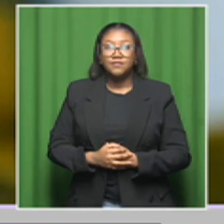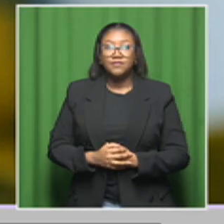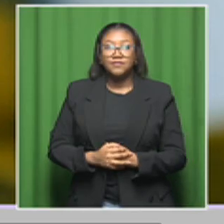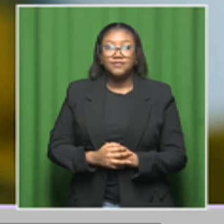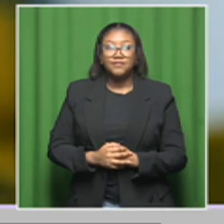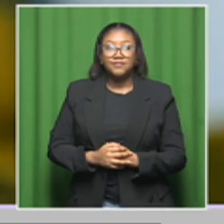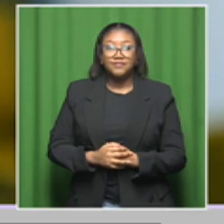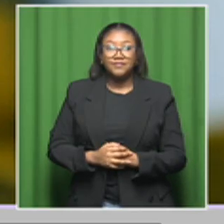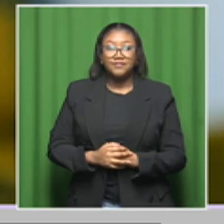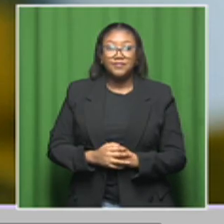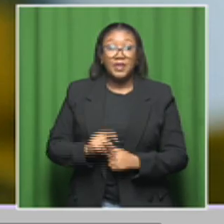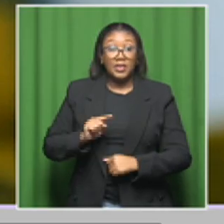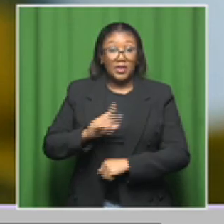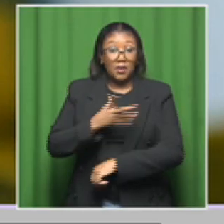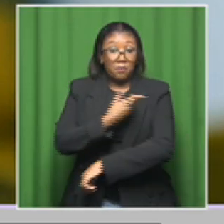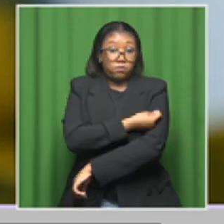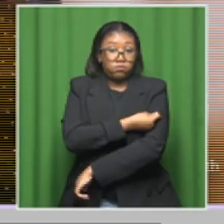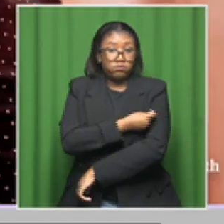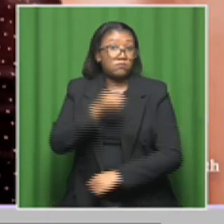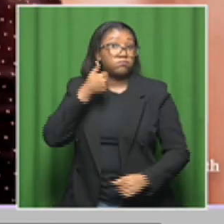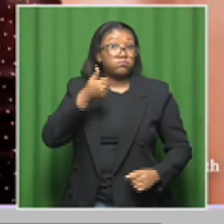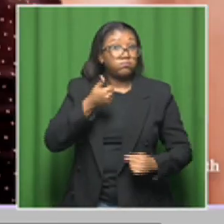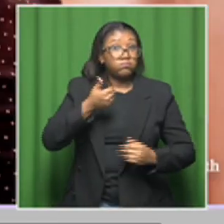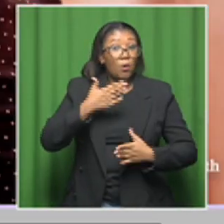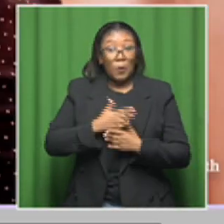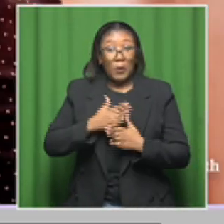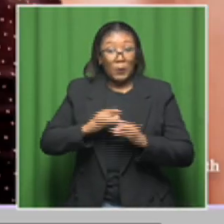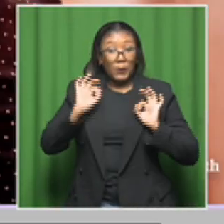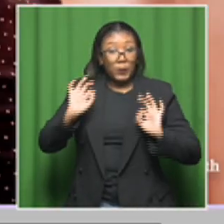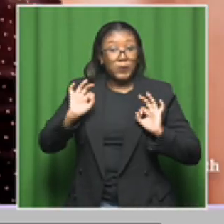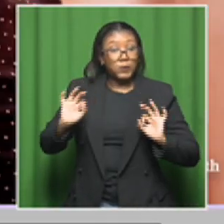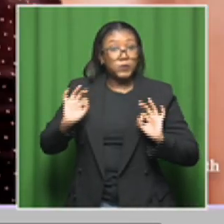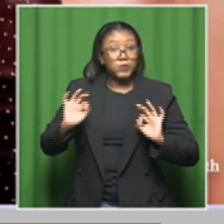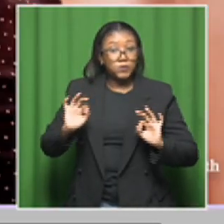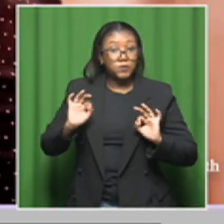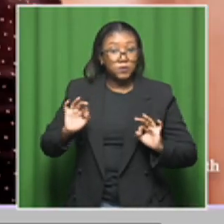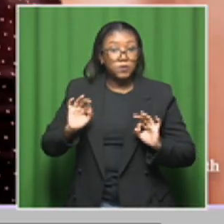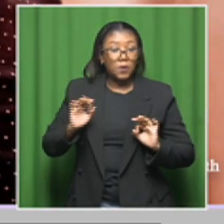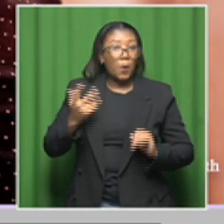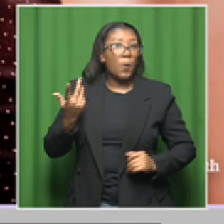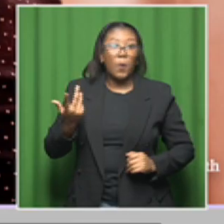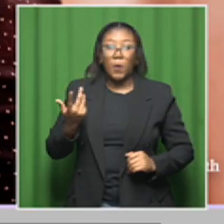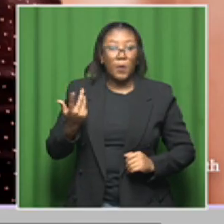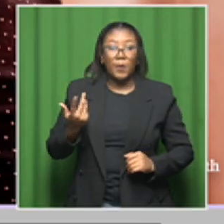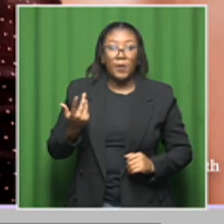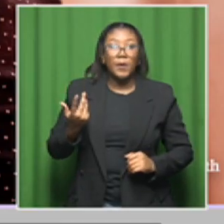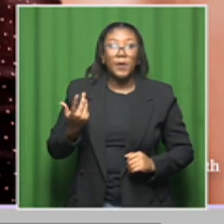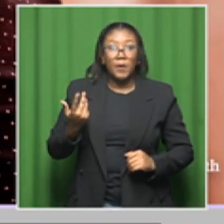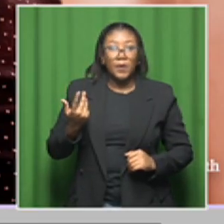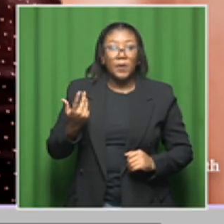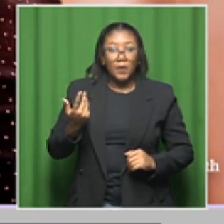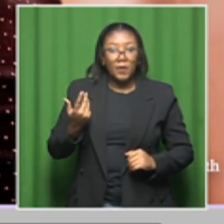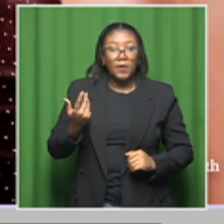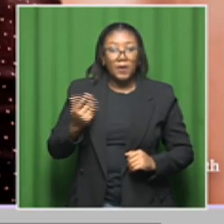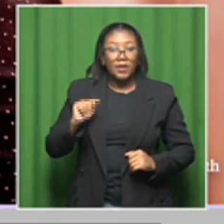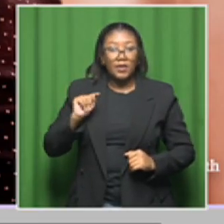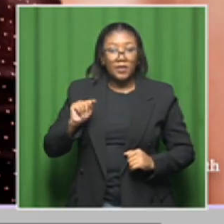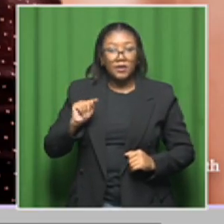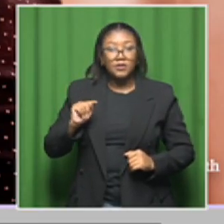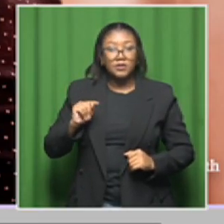effective is it, you know, the HPV vaccine against preventing